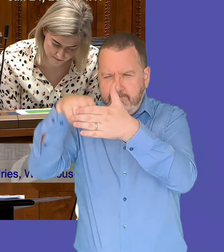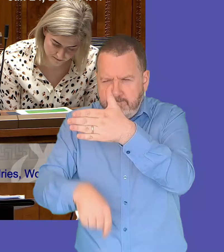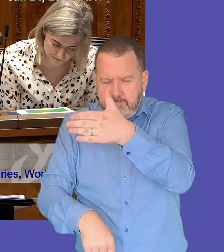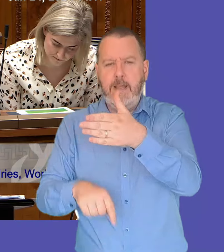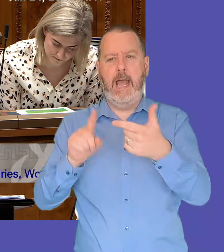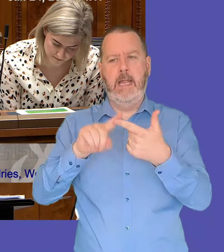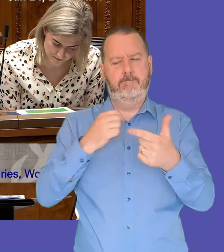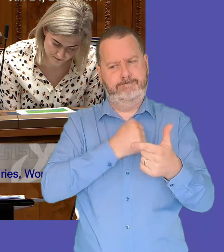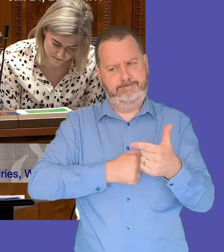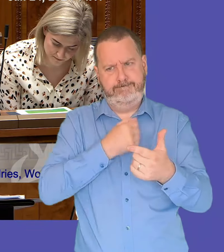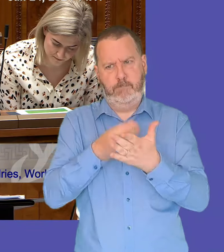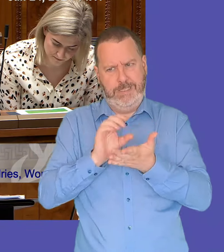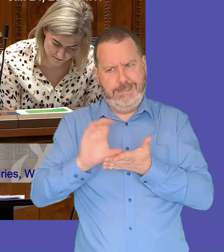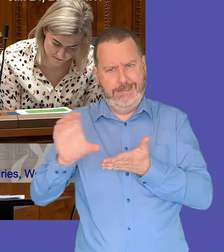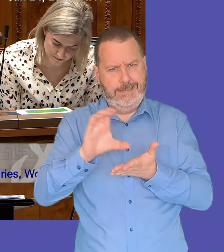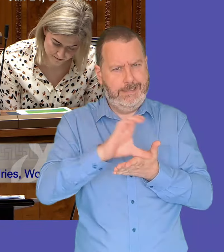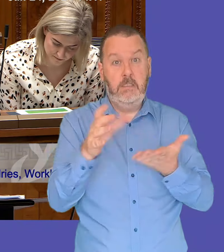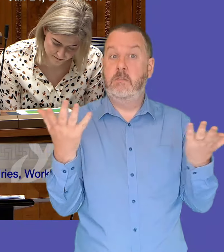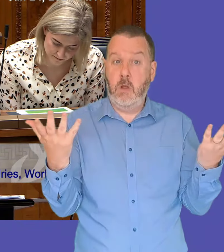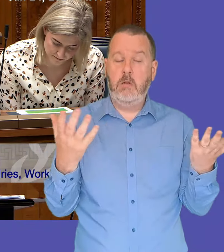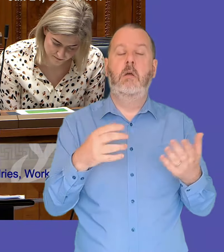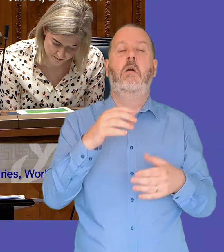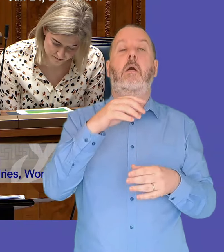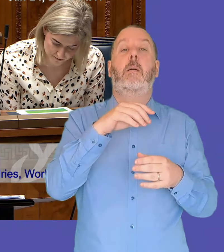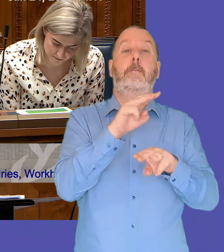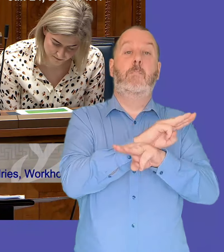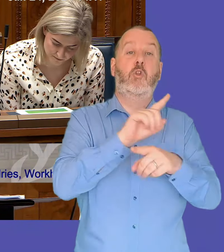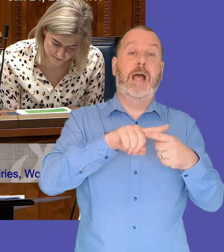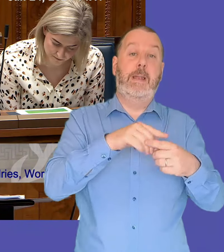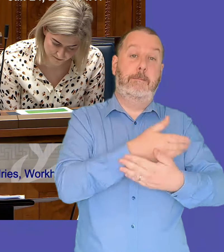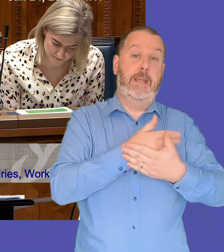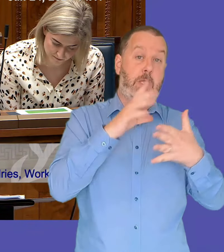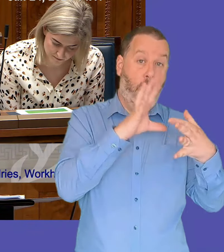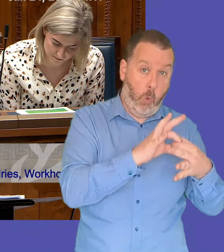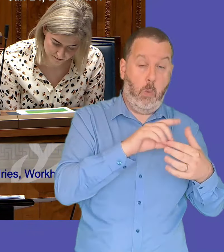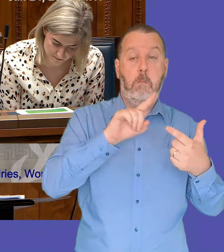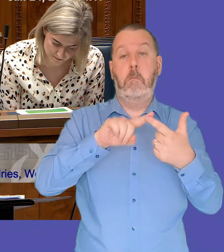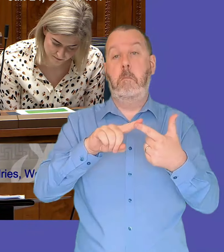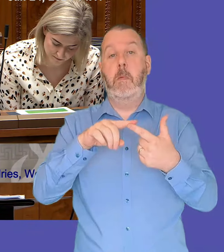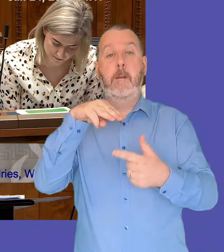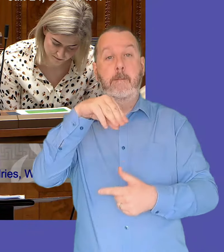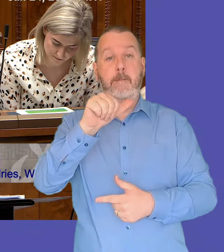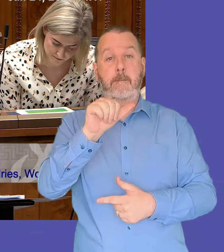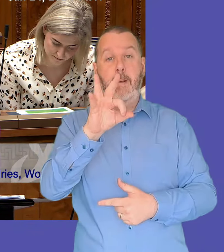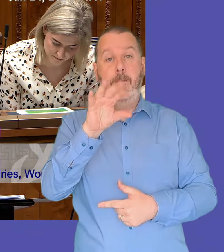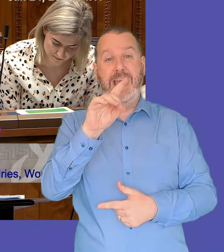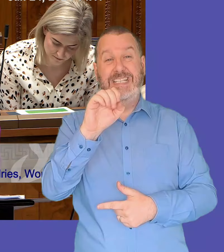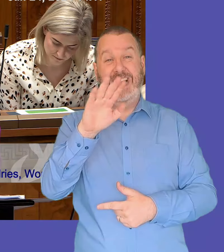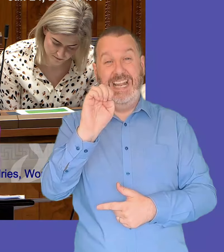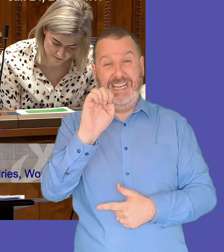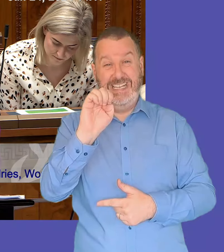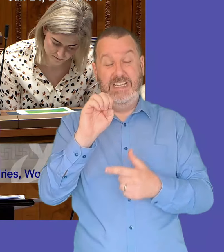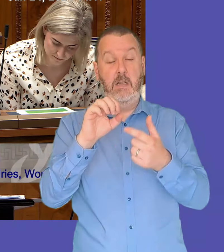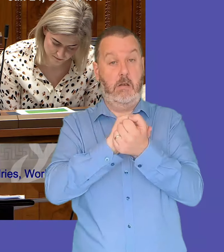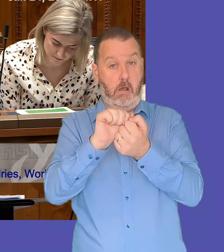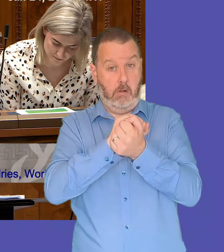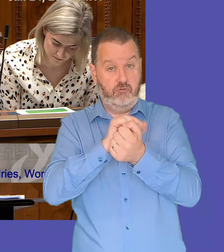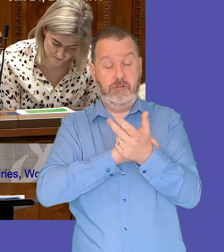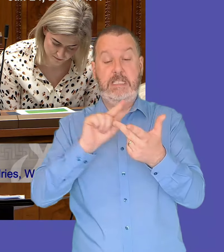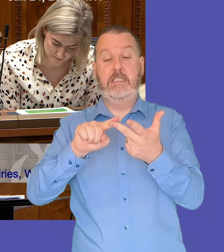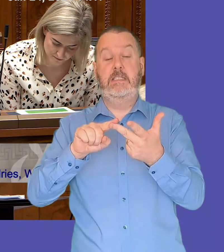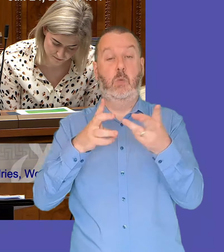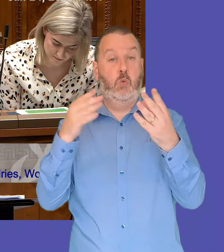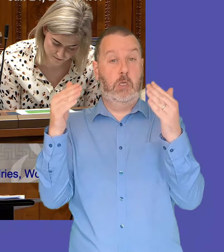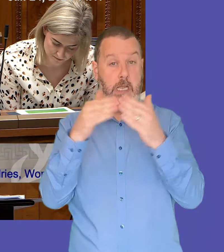it's important victims and survivors are absolutely at the center of this which is why a public consultation on the key policy proposals is